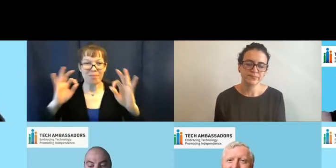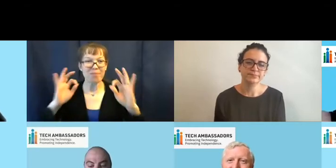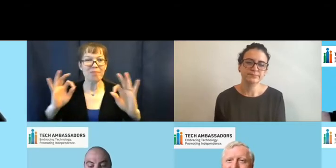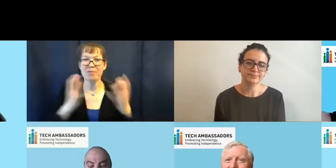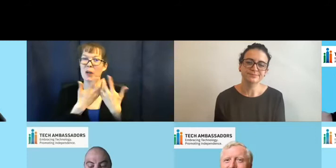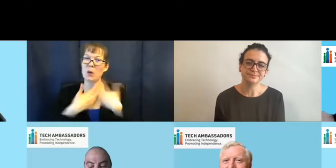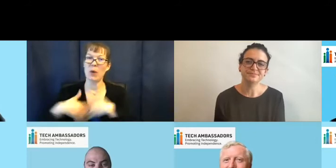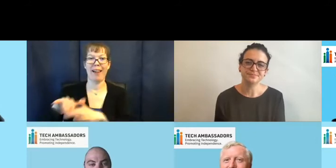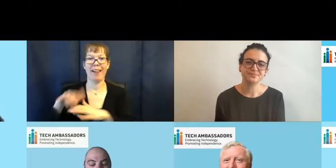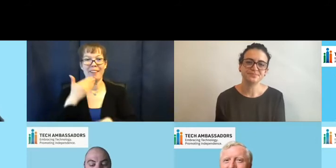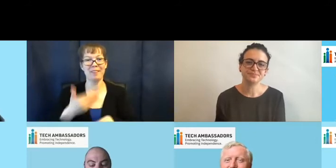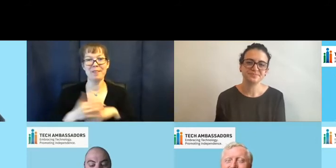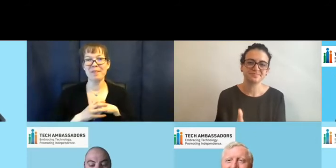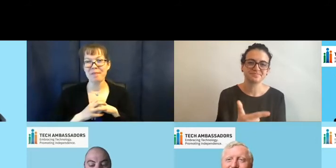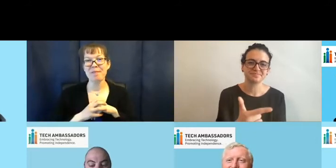metaphor.